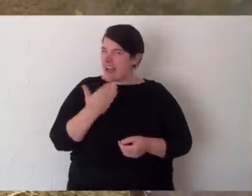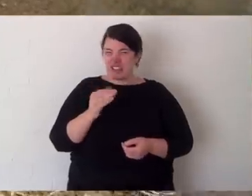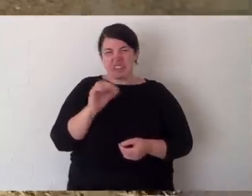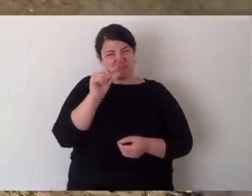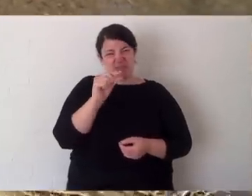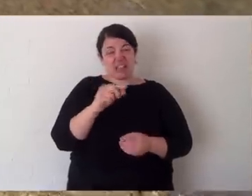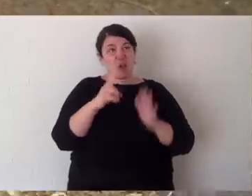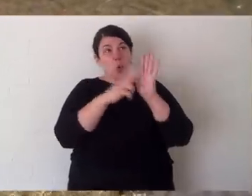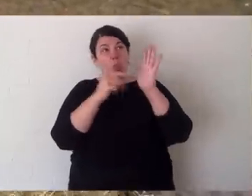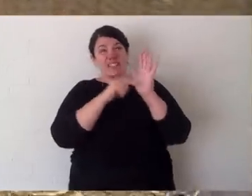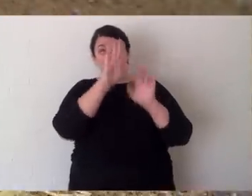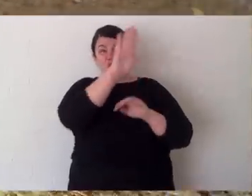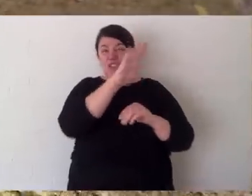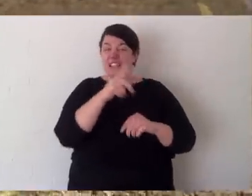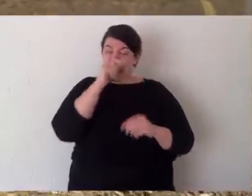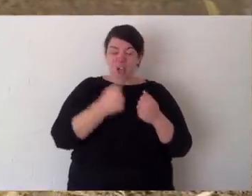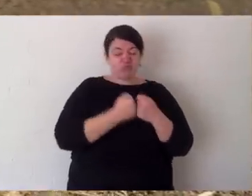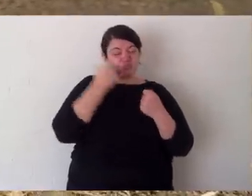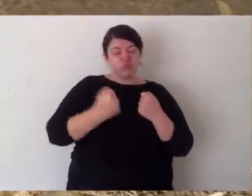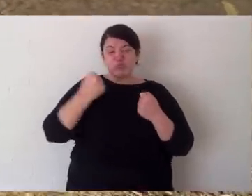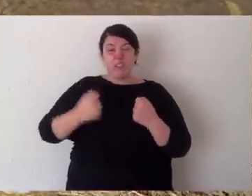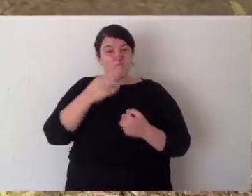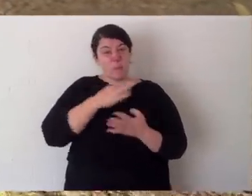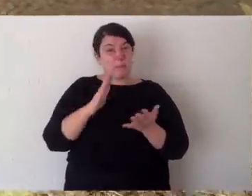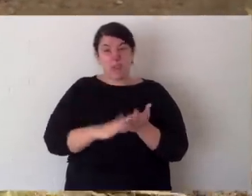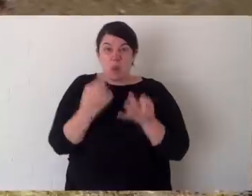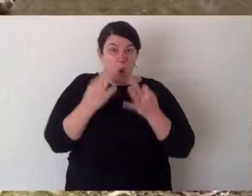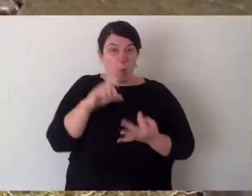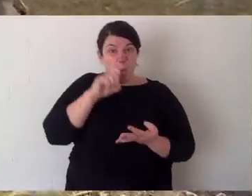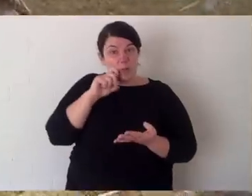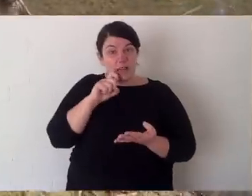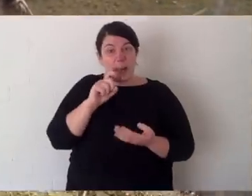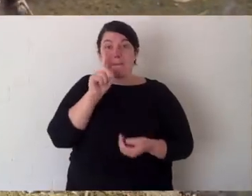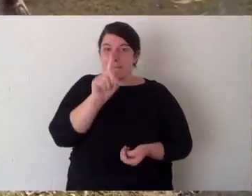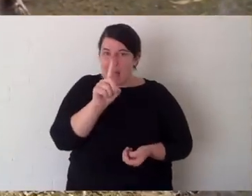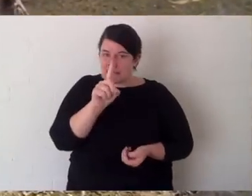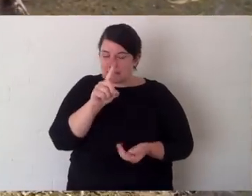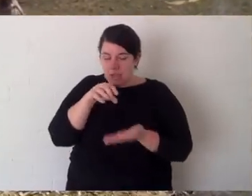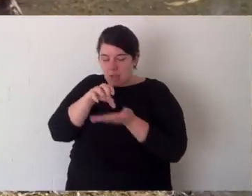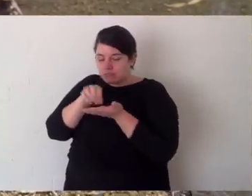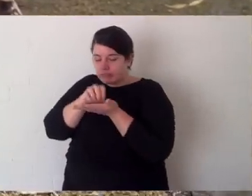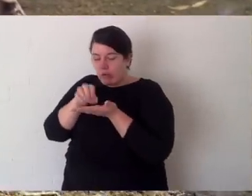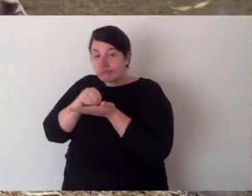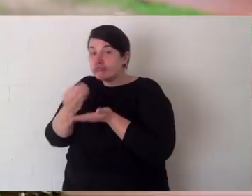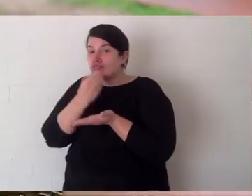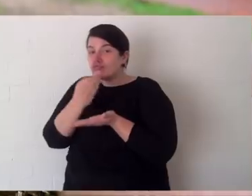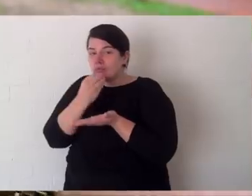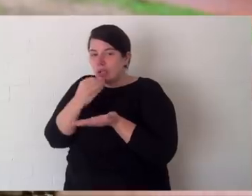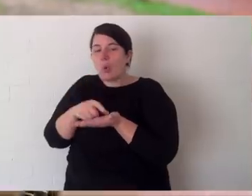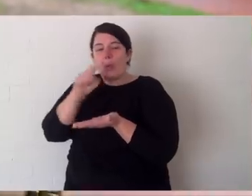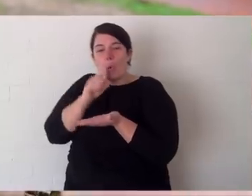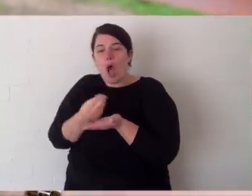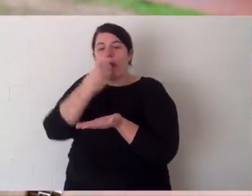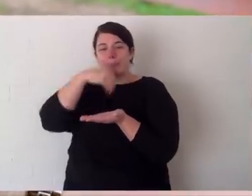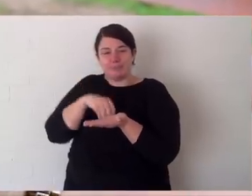areas like central Australia, a red kangaroo can go for months without water. As long as the